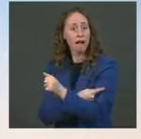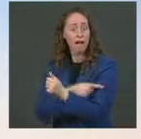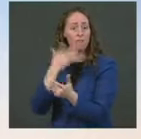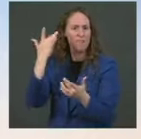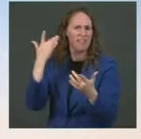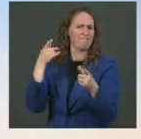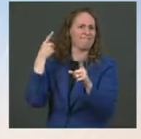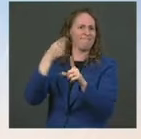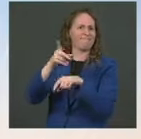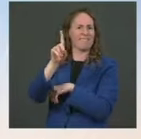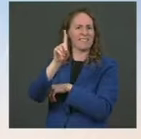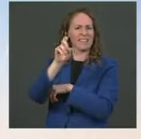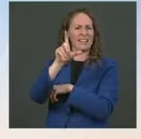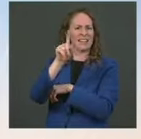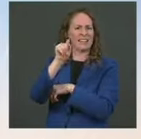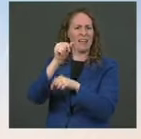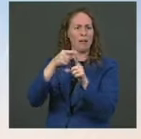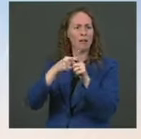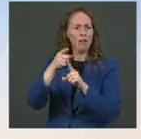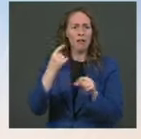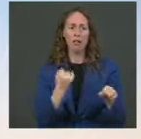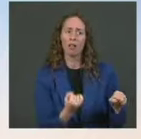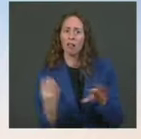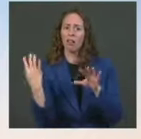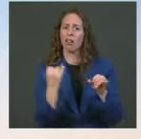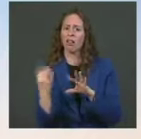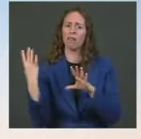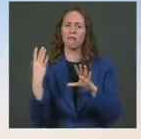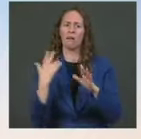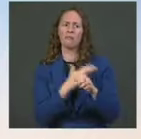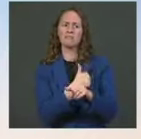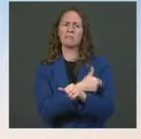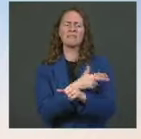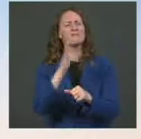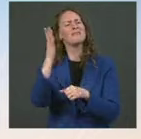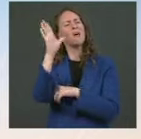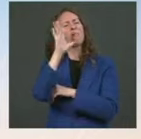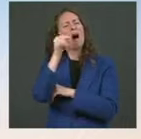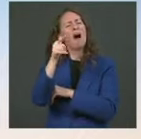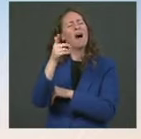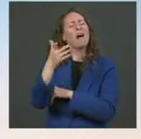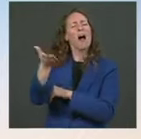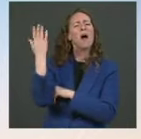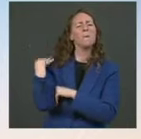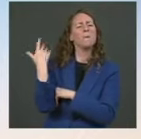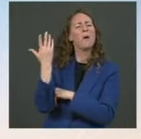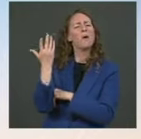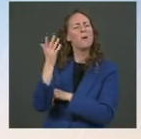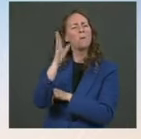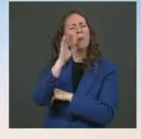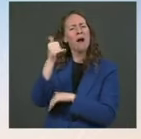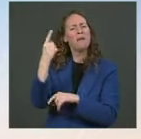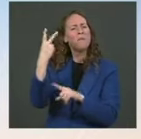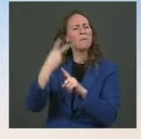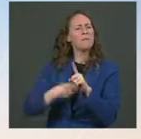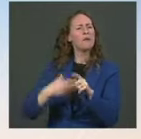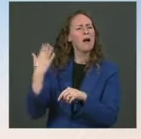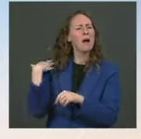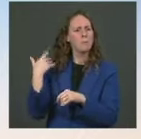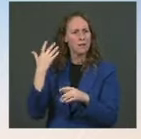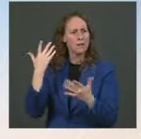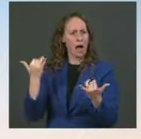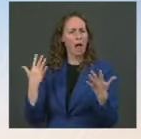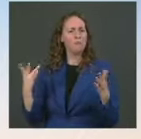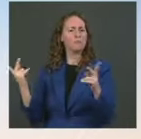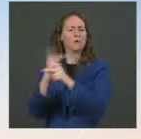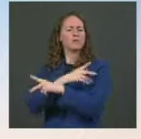and ultimately to save lives, as you were saying, why not do this earlier? Why not do it a month ago when hospitalizations were on the rise? You know, this has